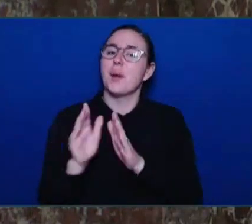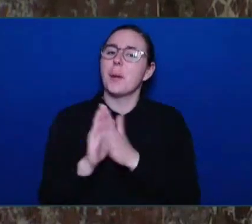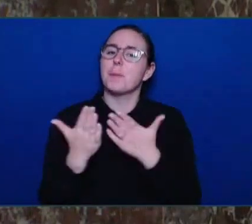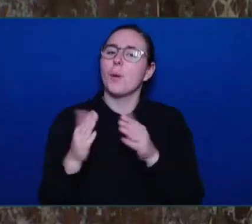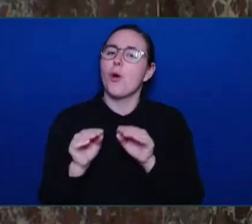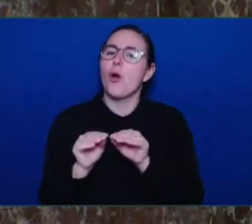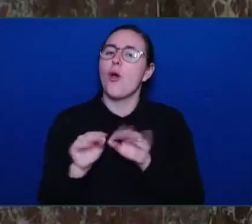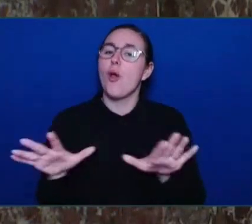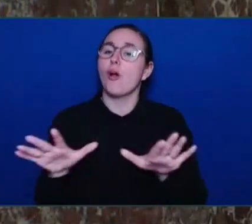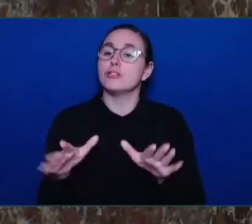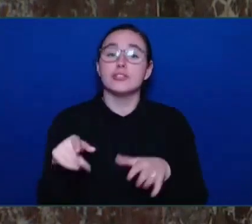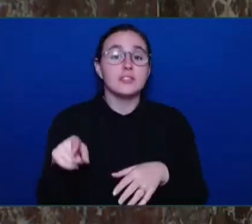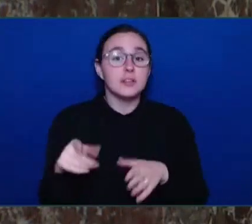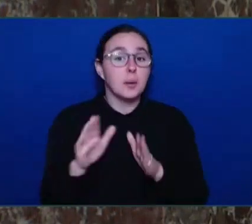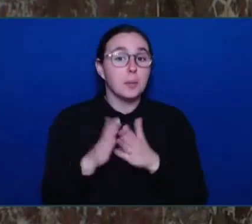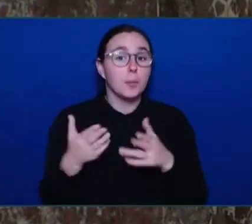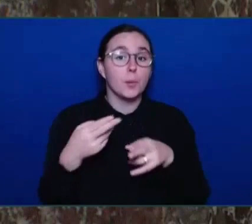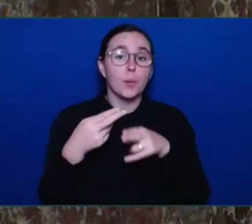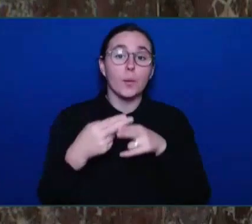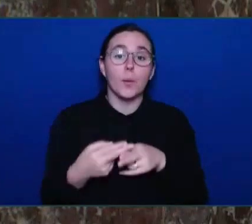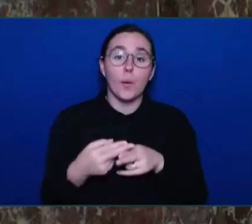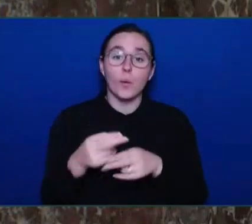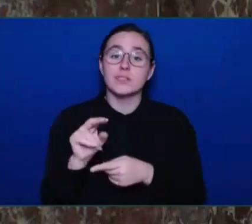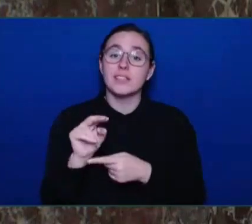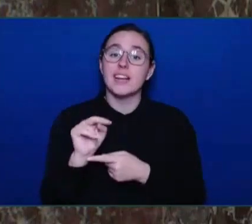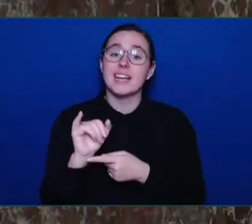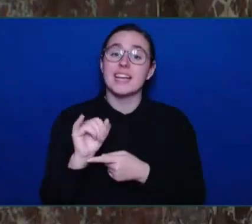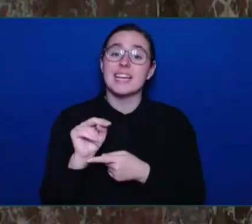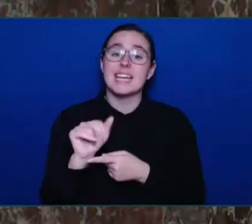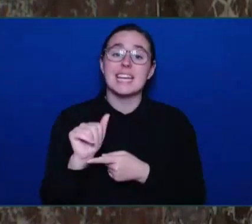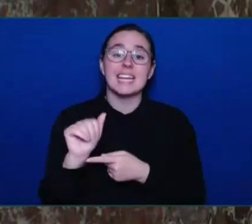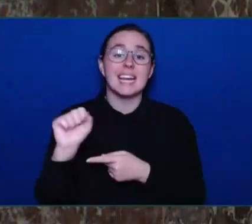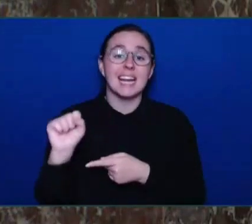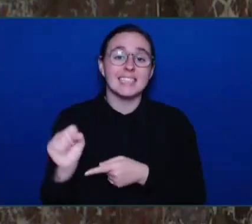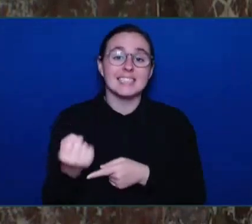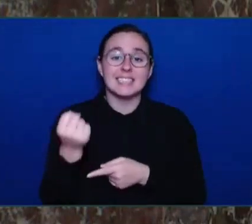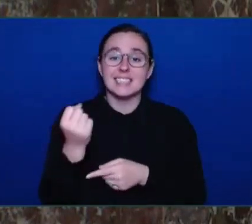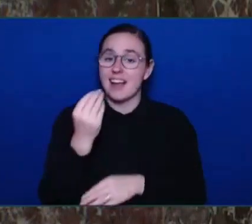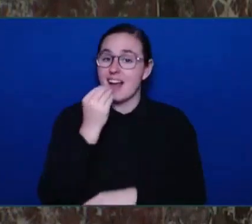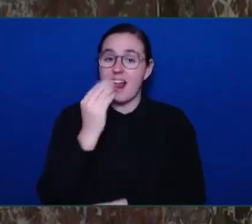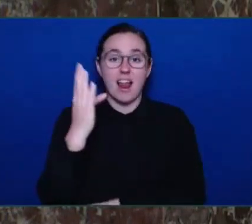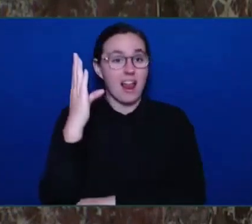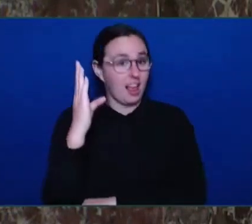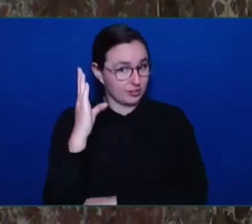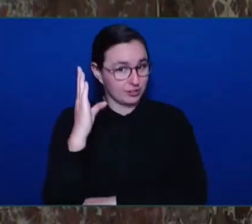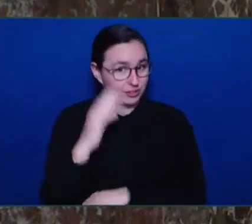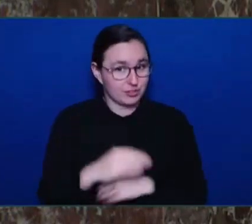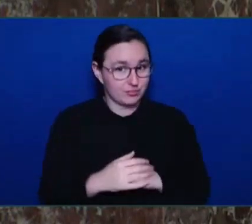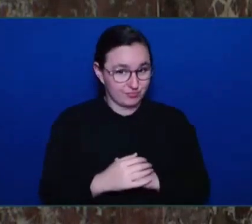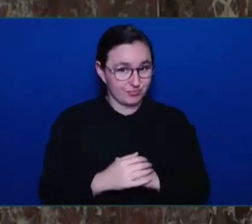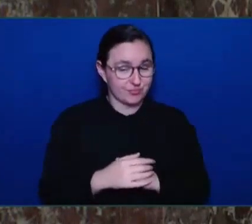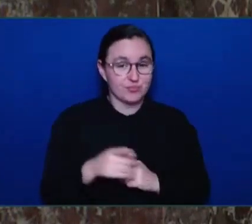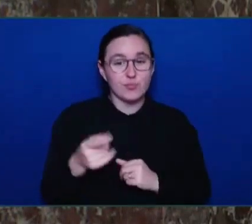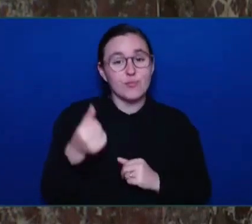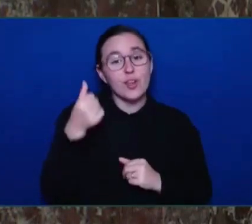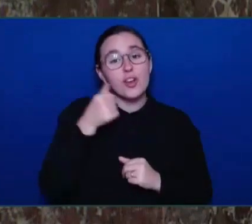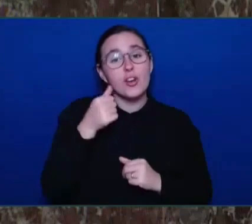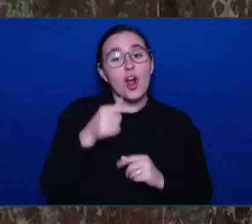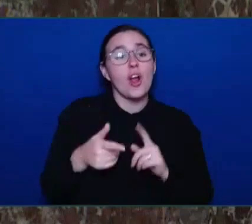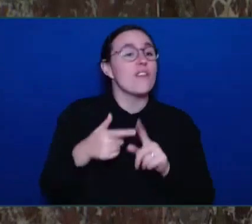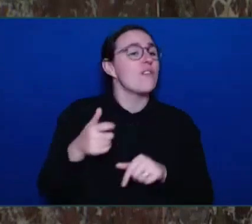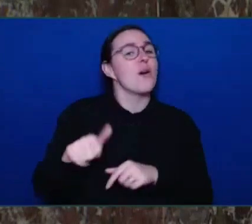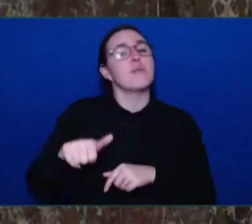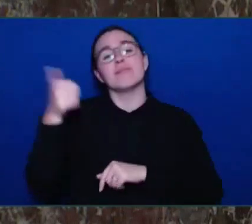from a different culture who brings unfamiliar food to lunch at school. This book came to fruition with the help of the